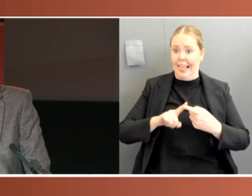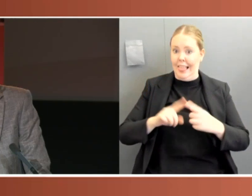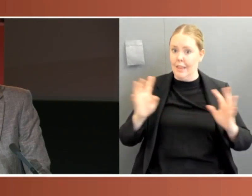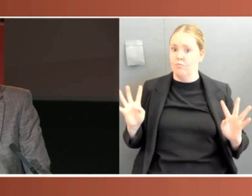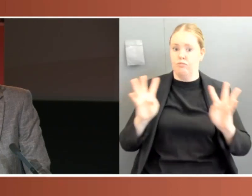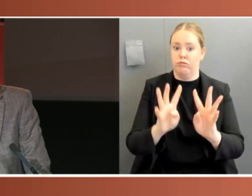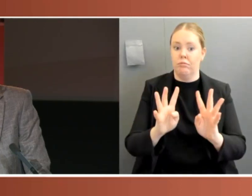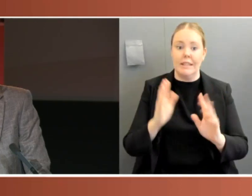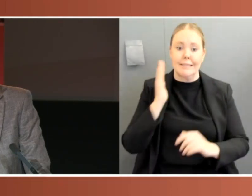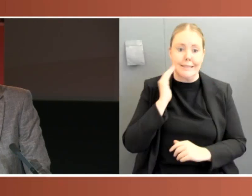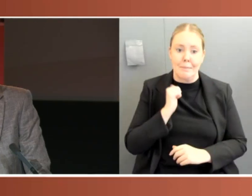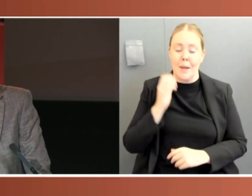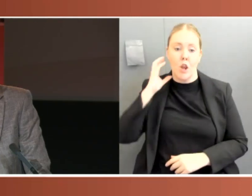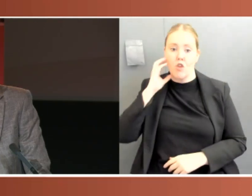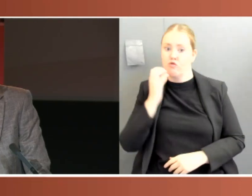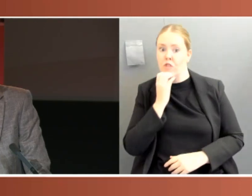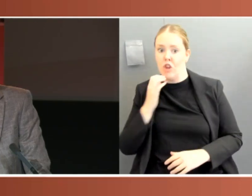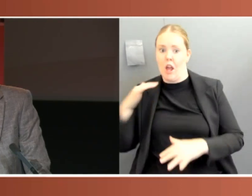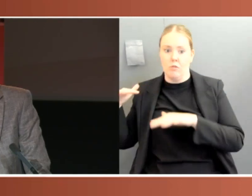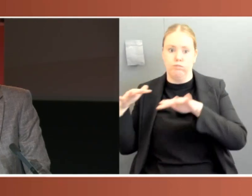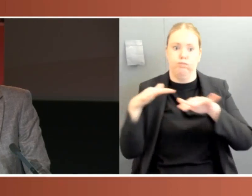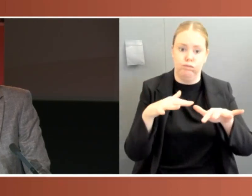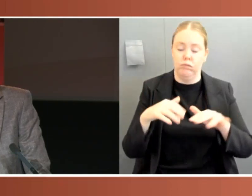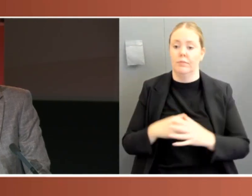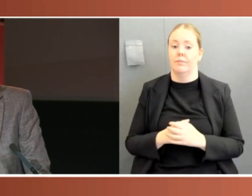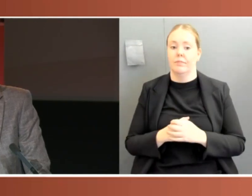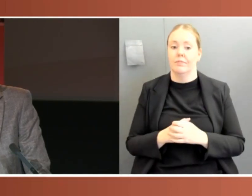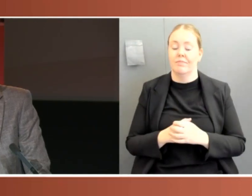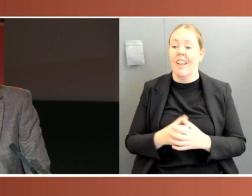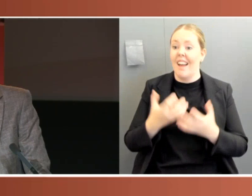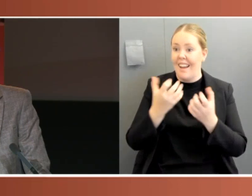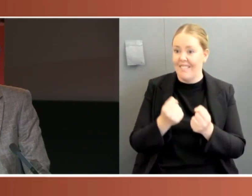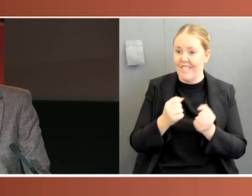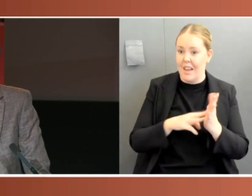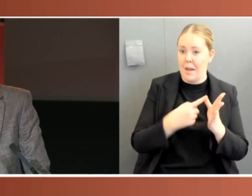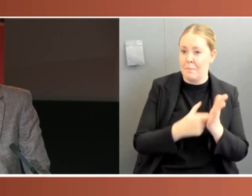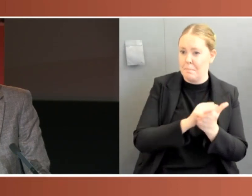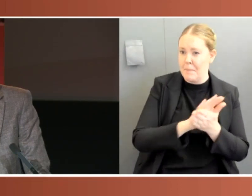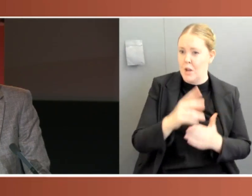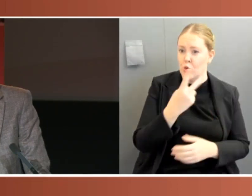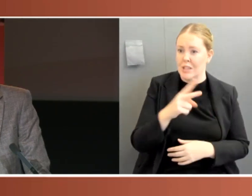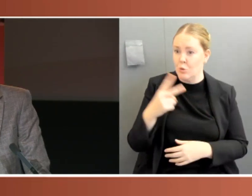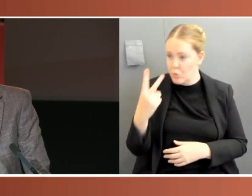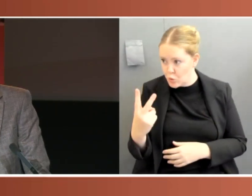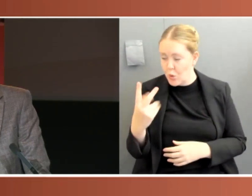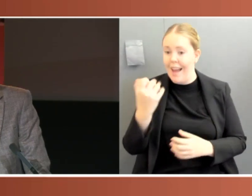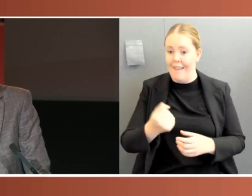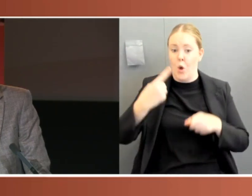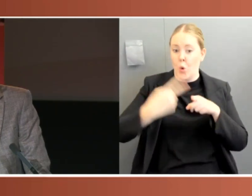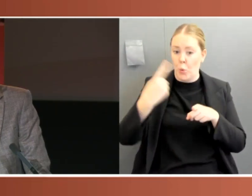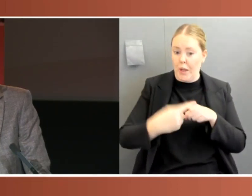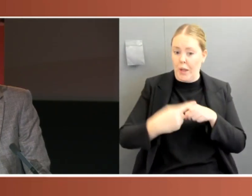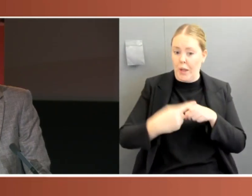And on 3 March 2022, it convened for a rapid fire 17 minute session while Russian forces were barely 20 kilometres from Kiev.